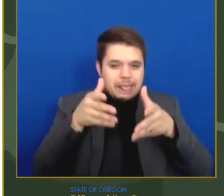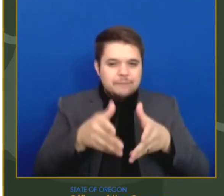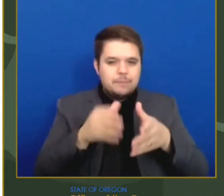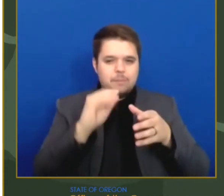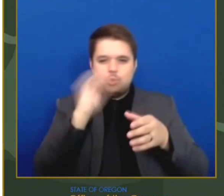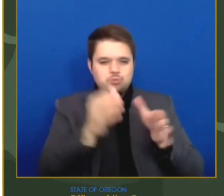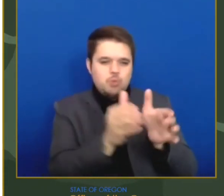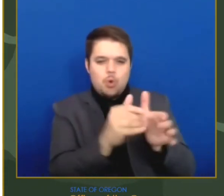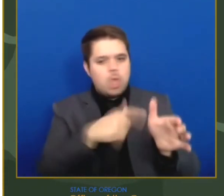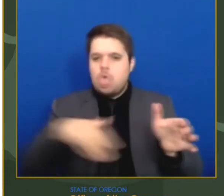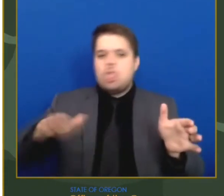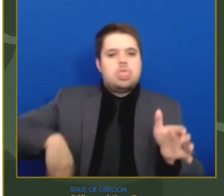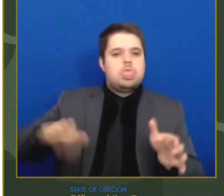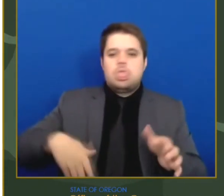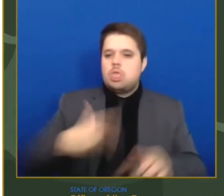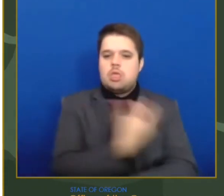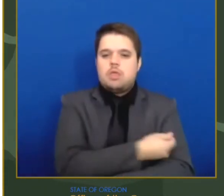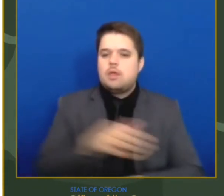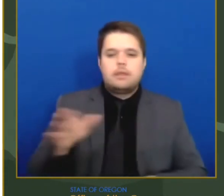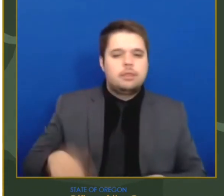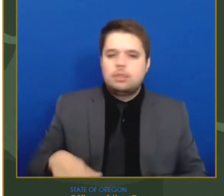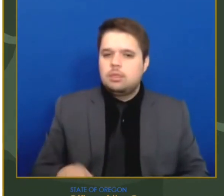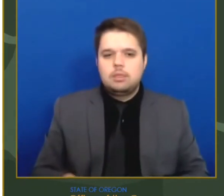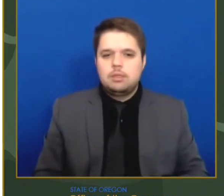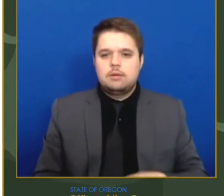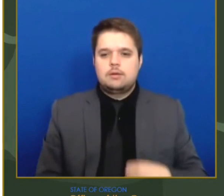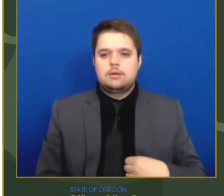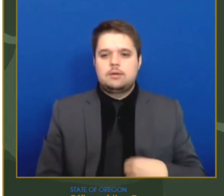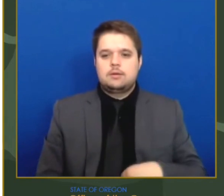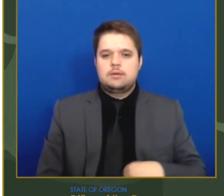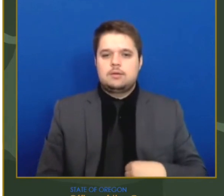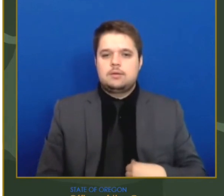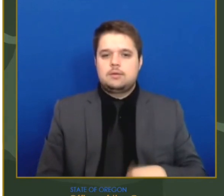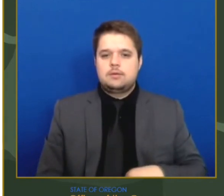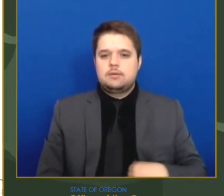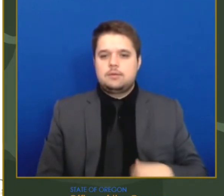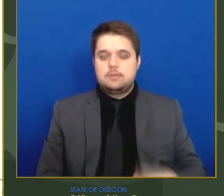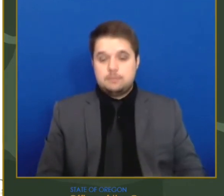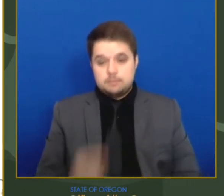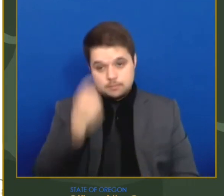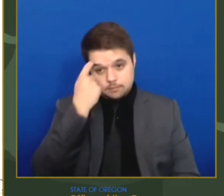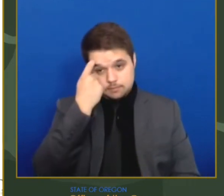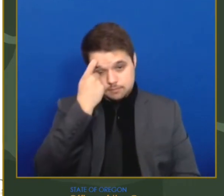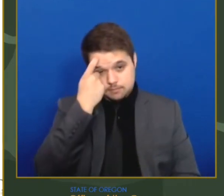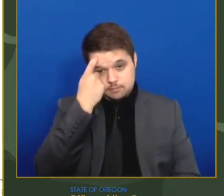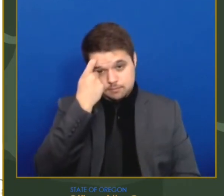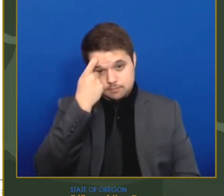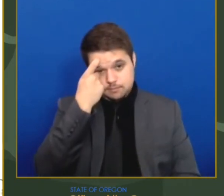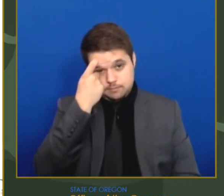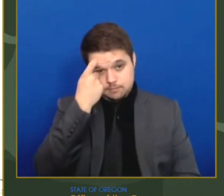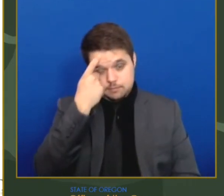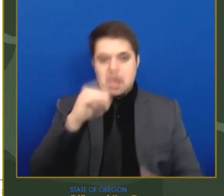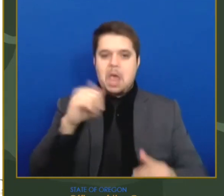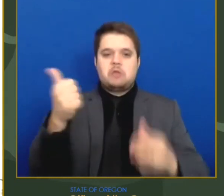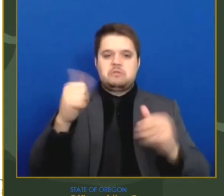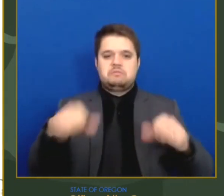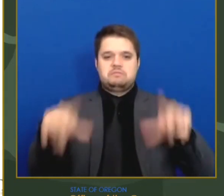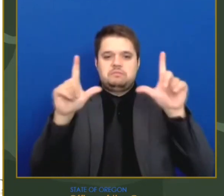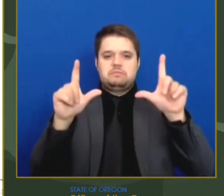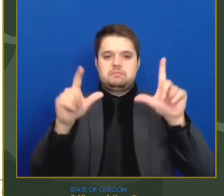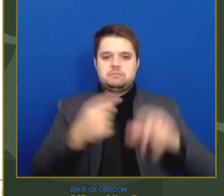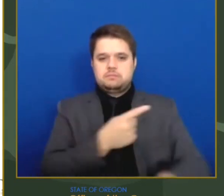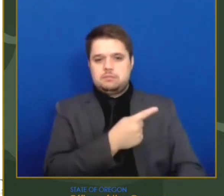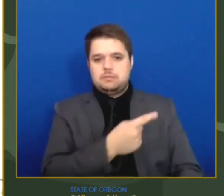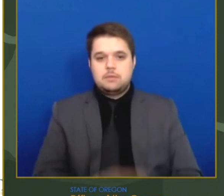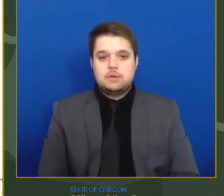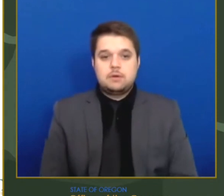exception. Now let's look at our allocations going forward. Let's go to slide three, please. Currently, Oregon is receiving